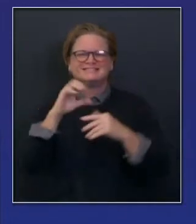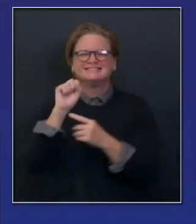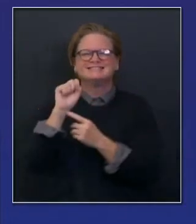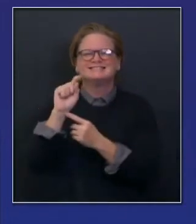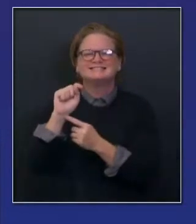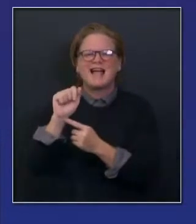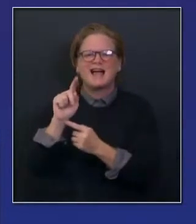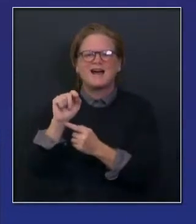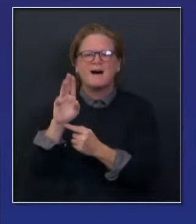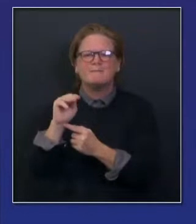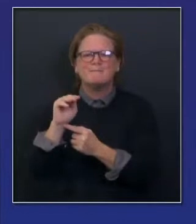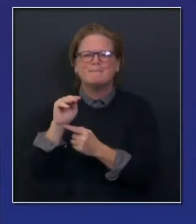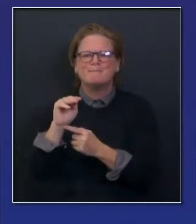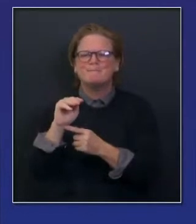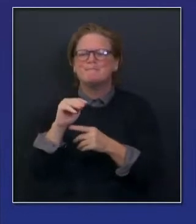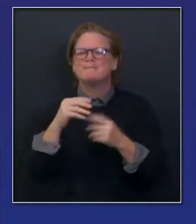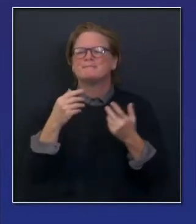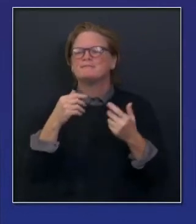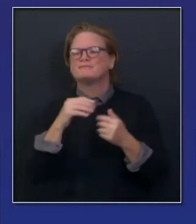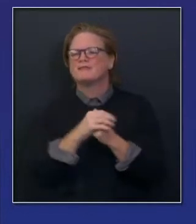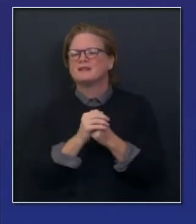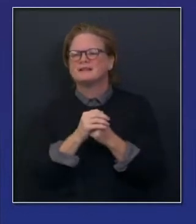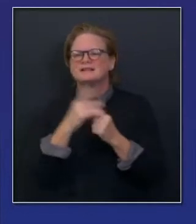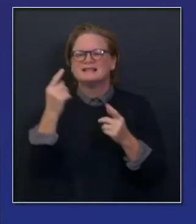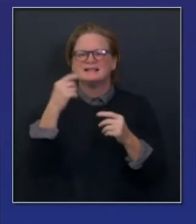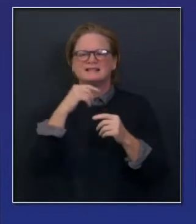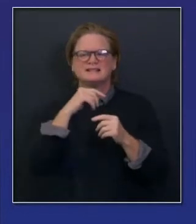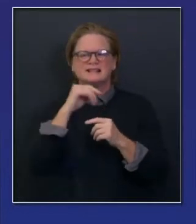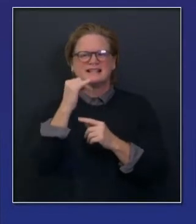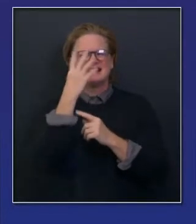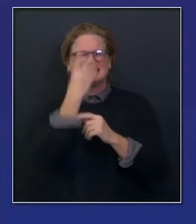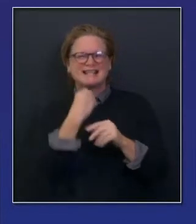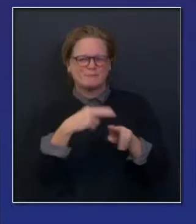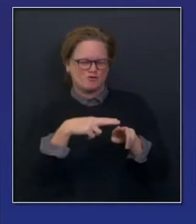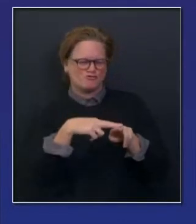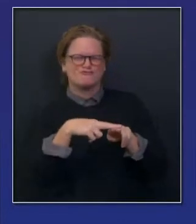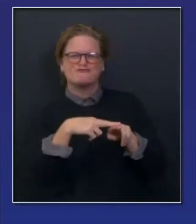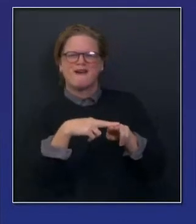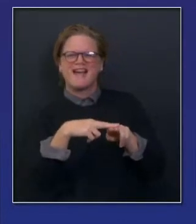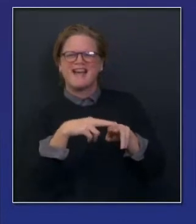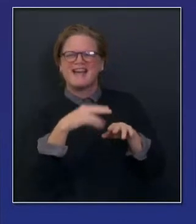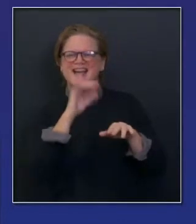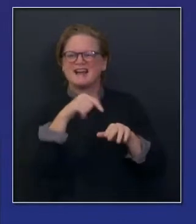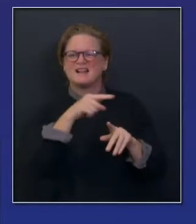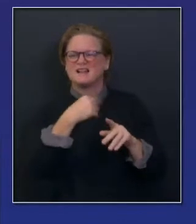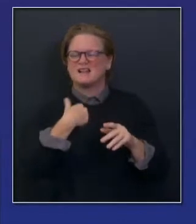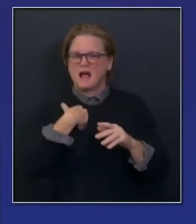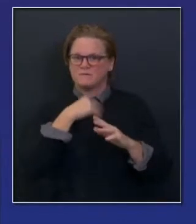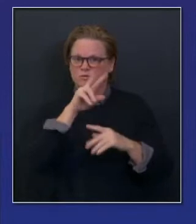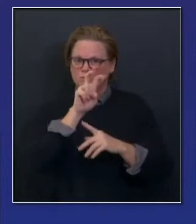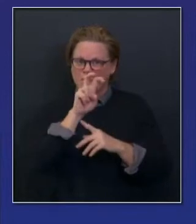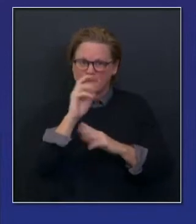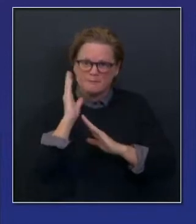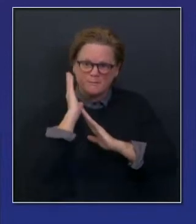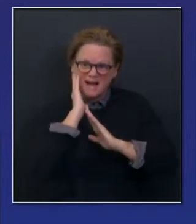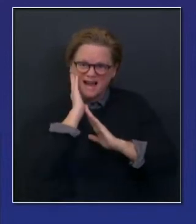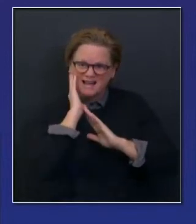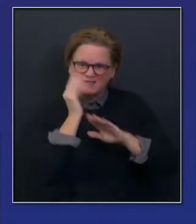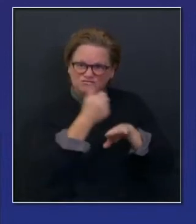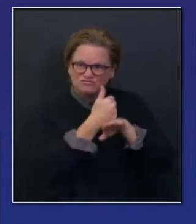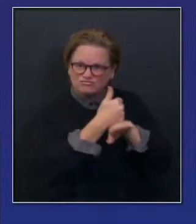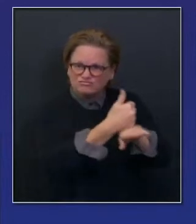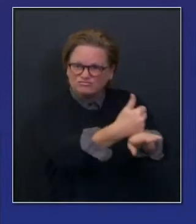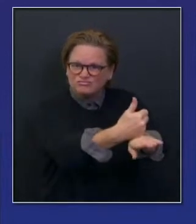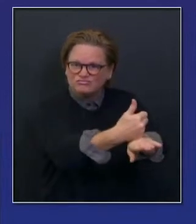operationalized, 200 additional beds that are in this warm status. Later this week, you'll see the Fairview Development Center